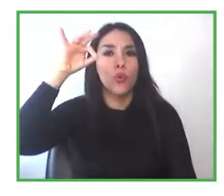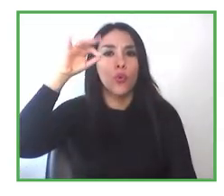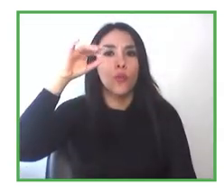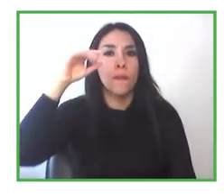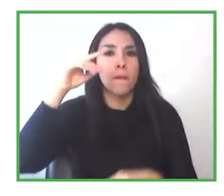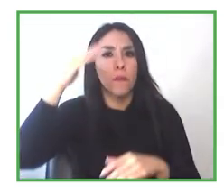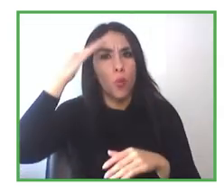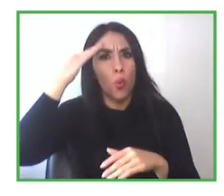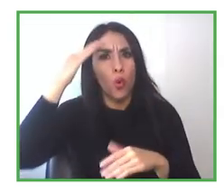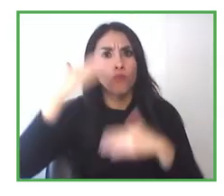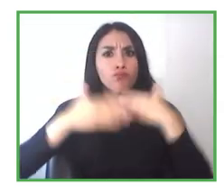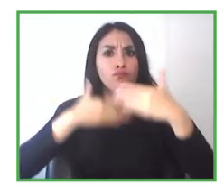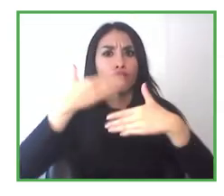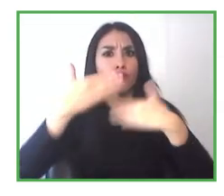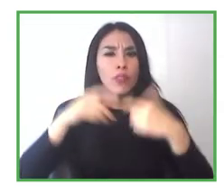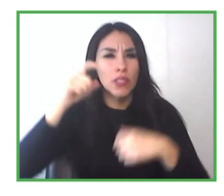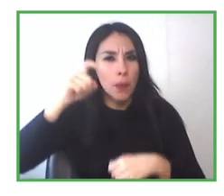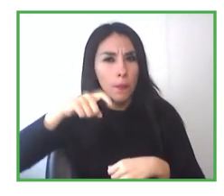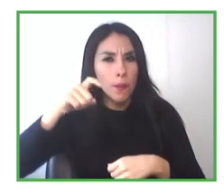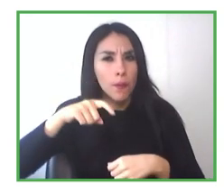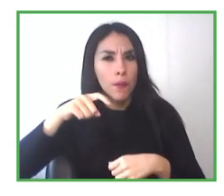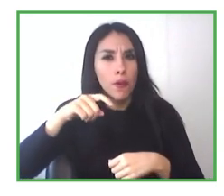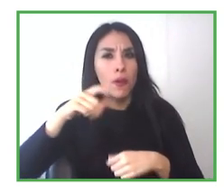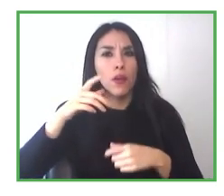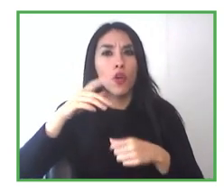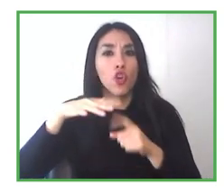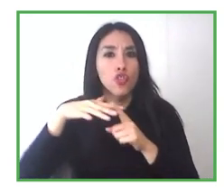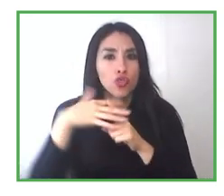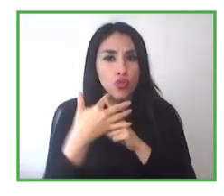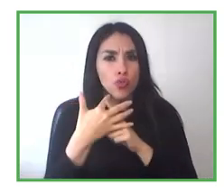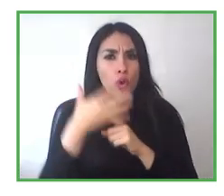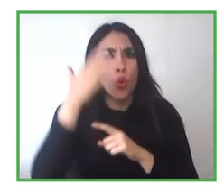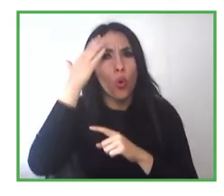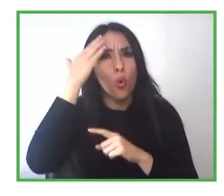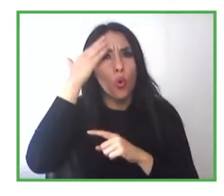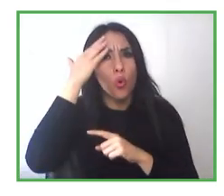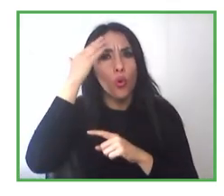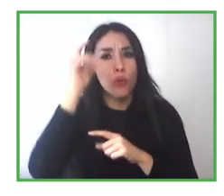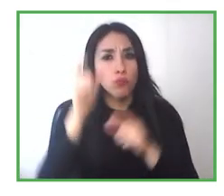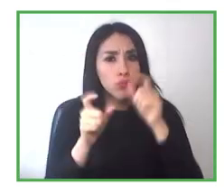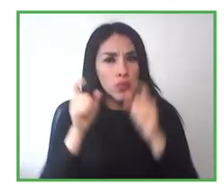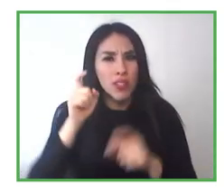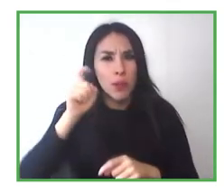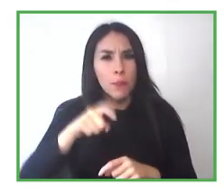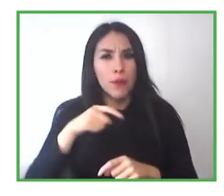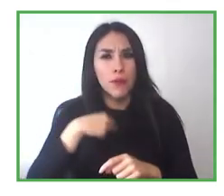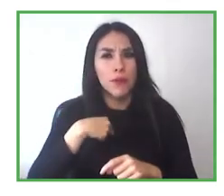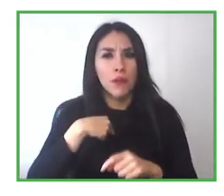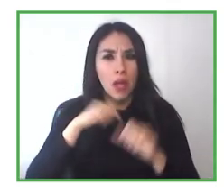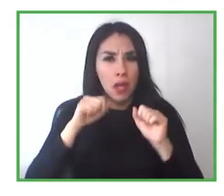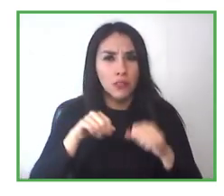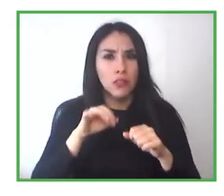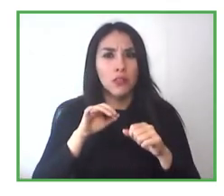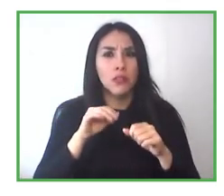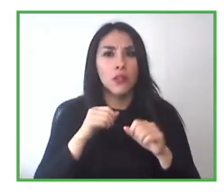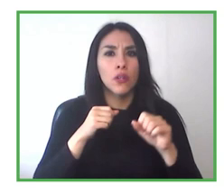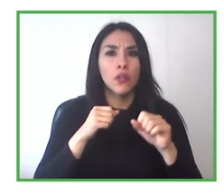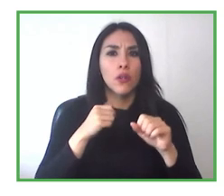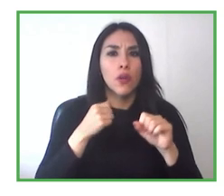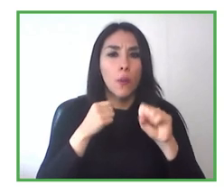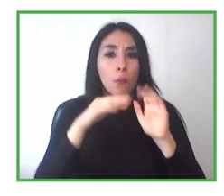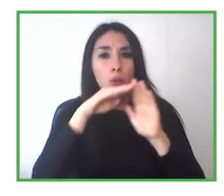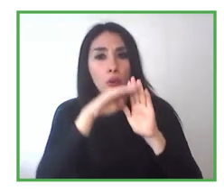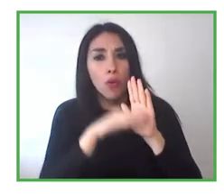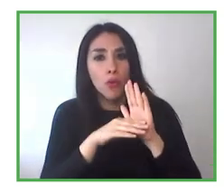required in companies, firms, the model and the support program with employment or for employment. The main